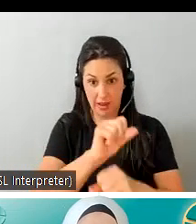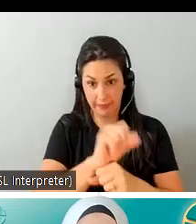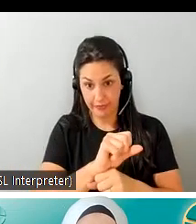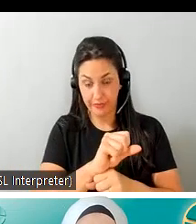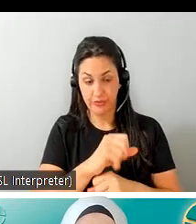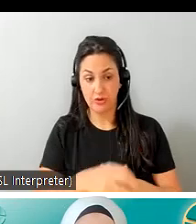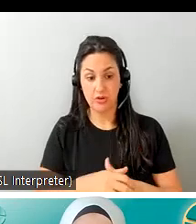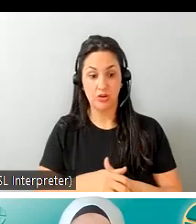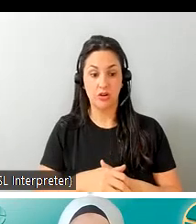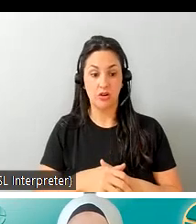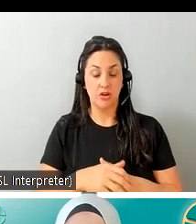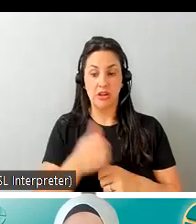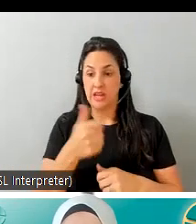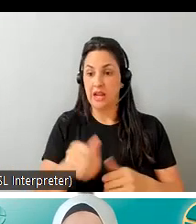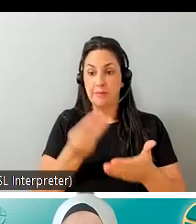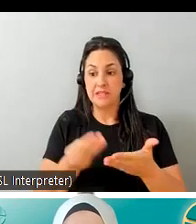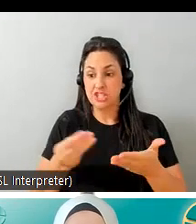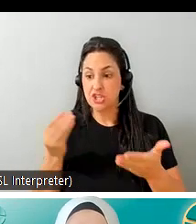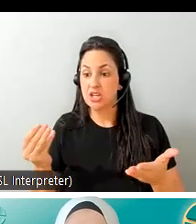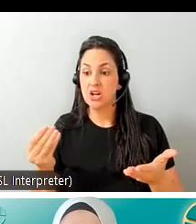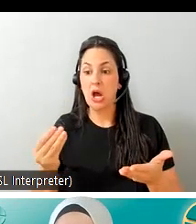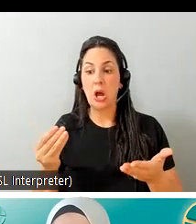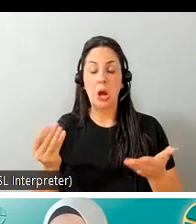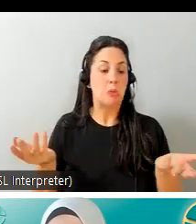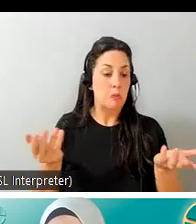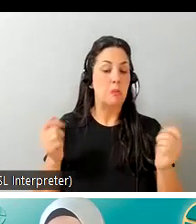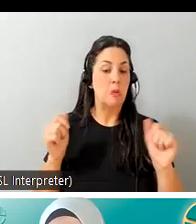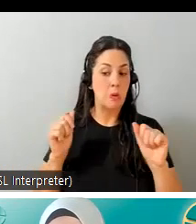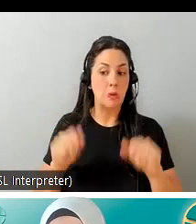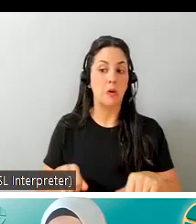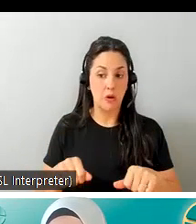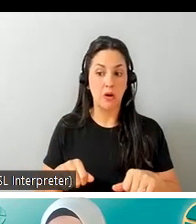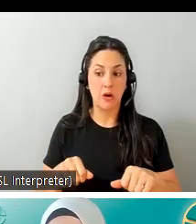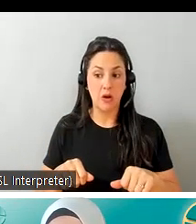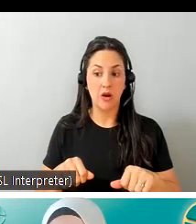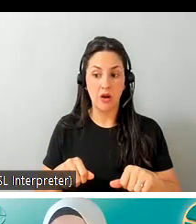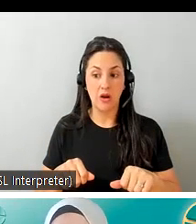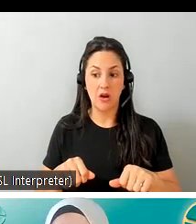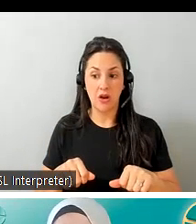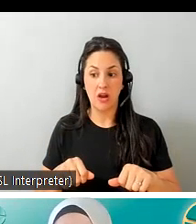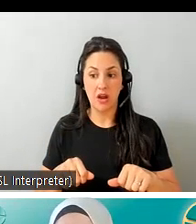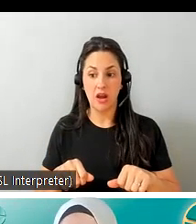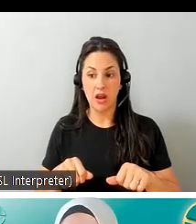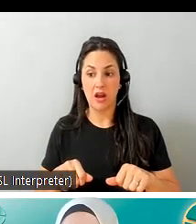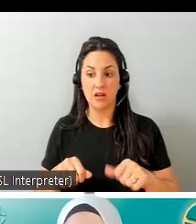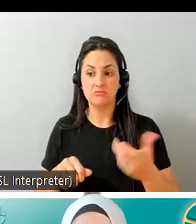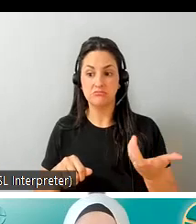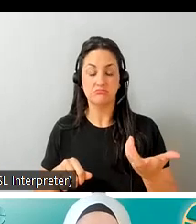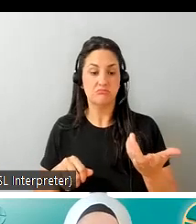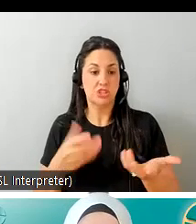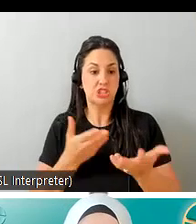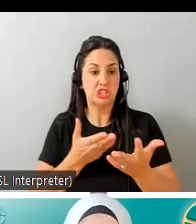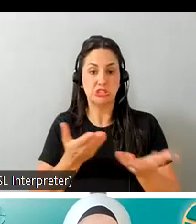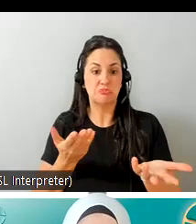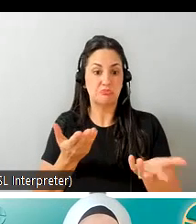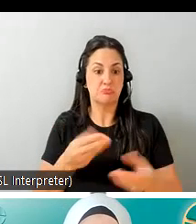um any material costs could be done provided through the individual themselves or through the multiple vending avenues that